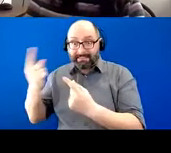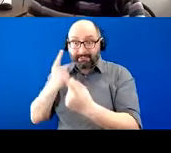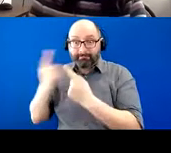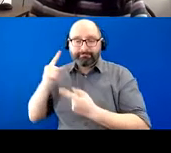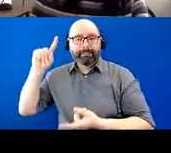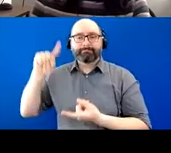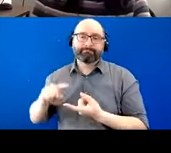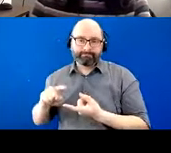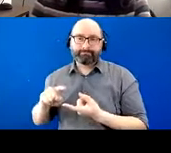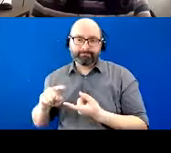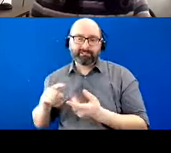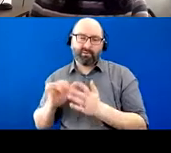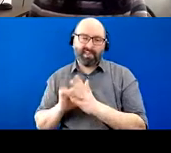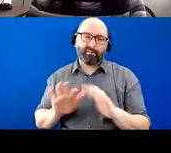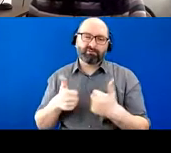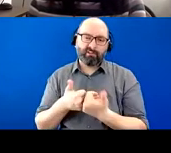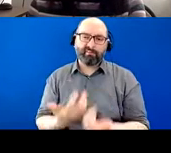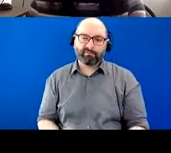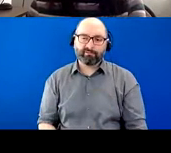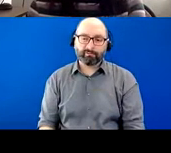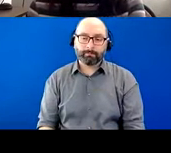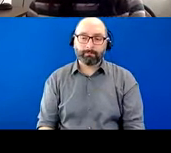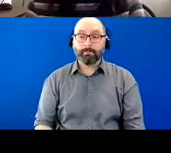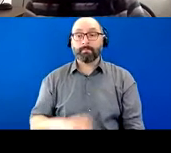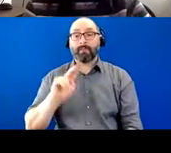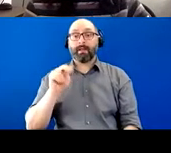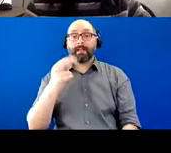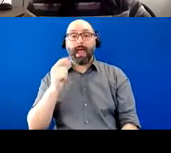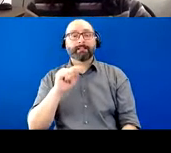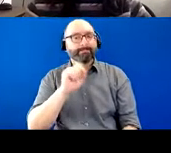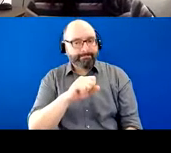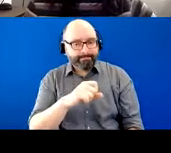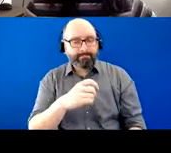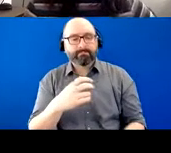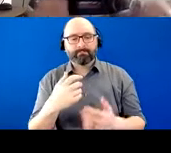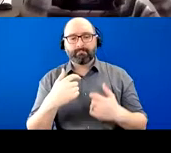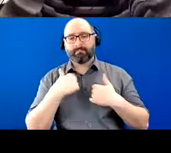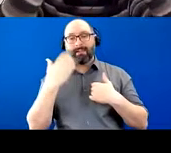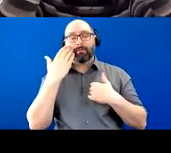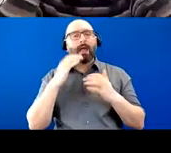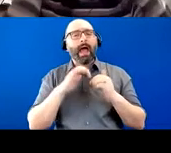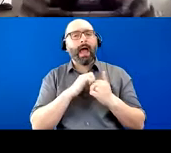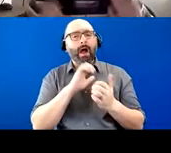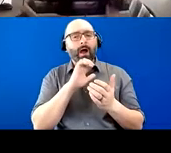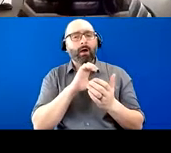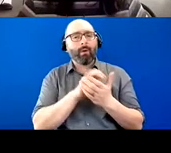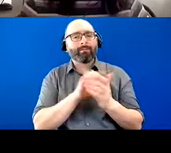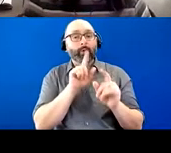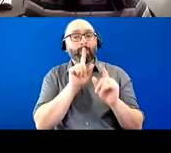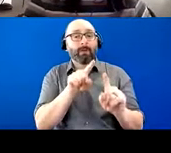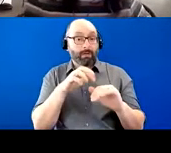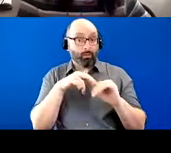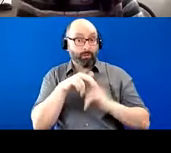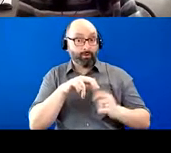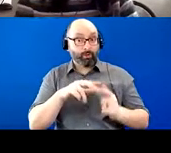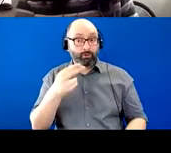challenging. And, uh, I know just from a little bit background from this case, you know, how did she respond to the referral to hospice? Um,